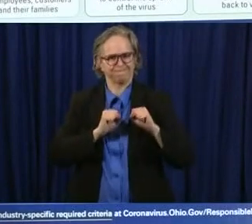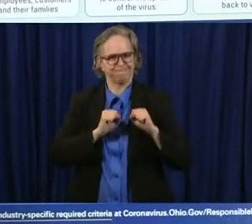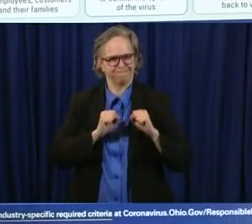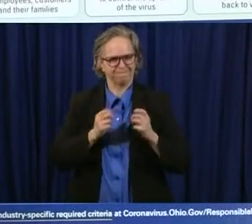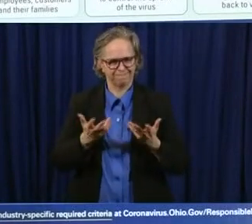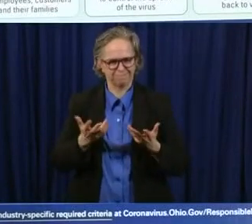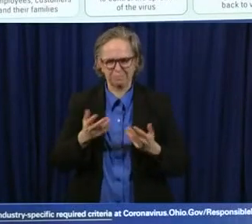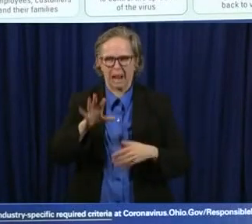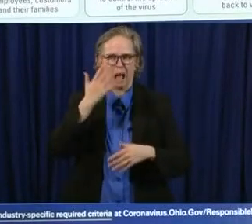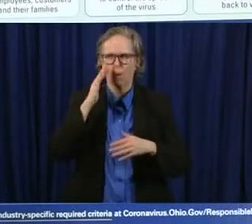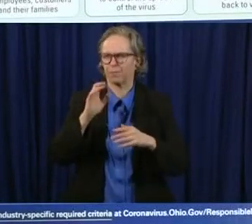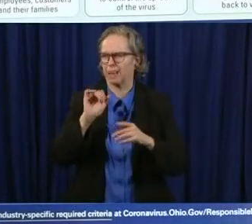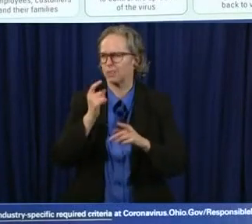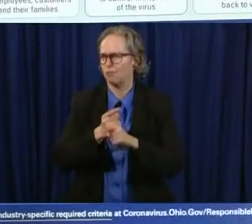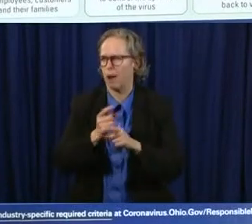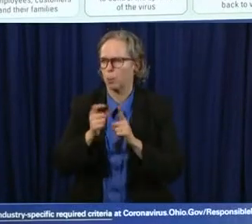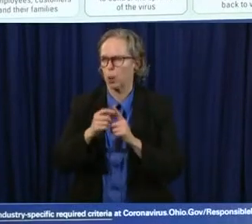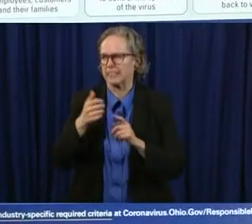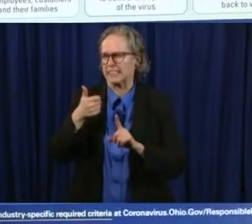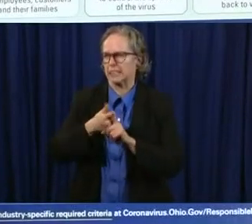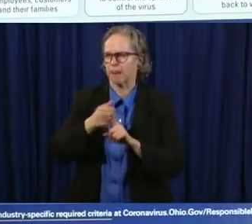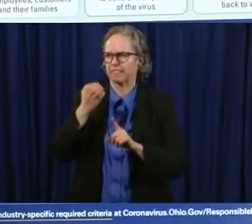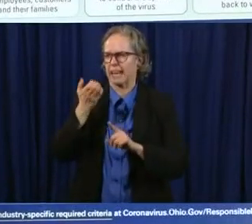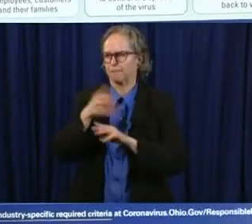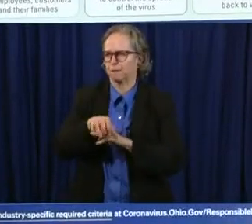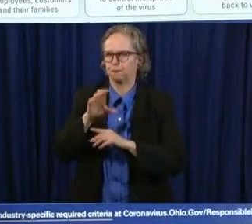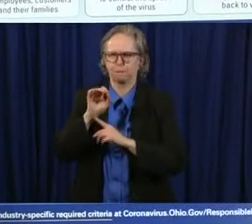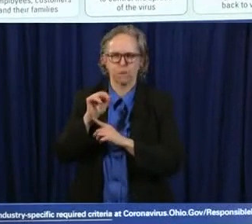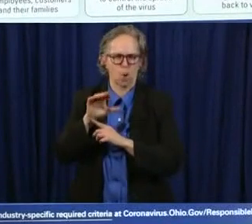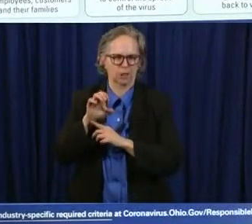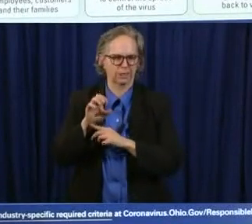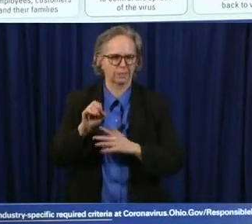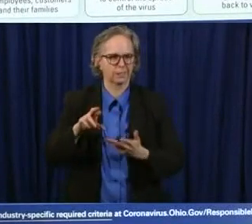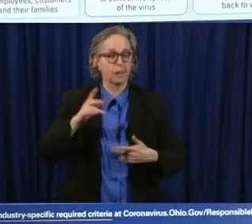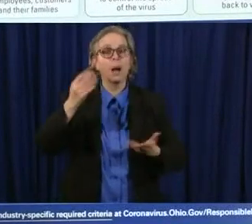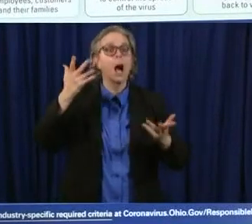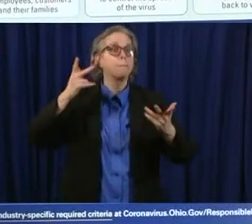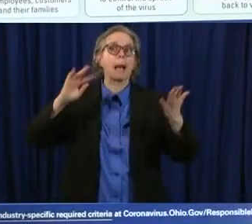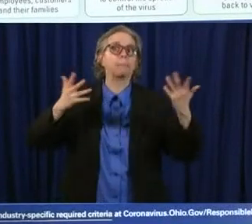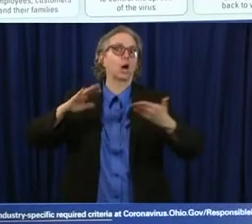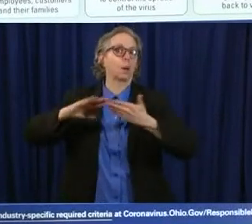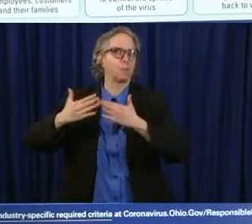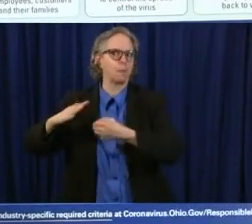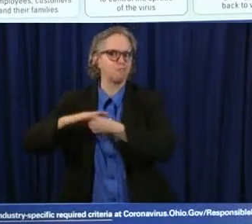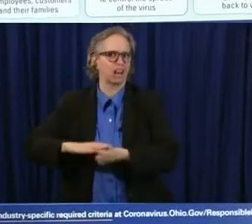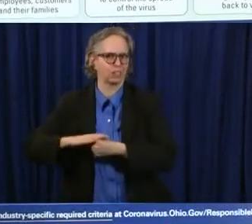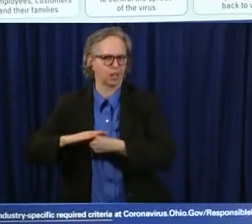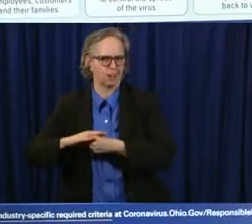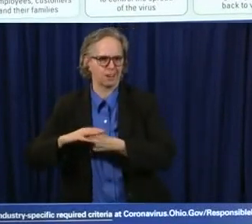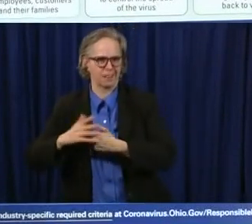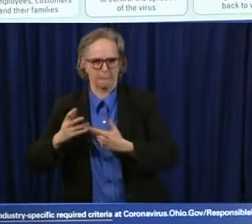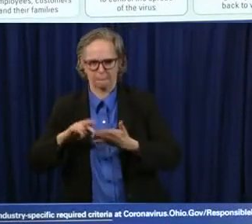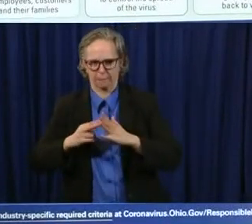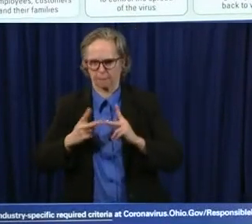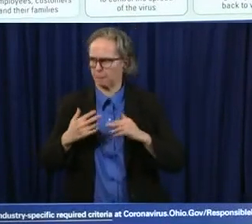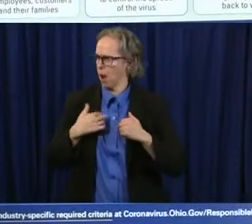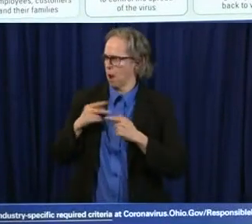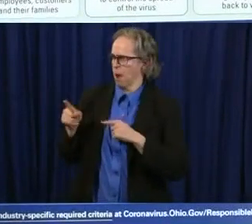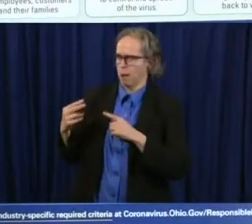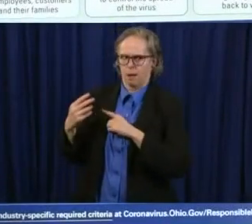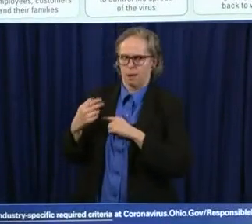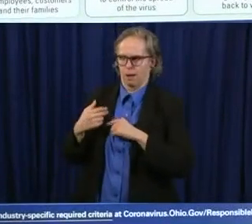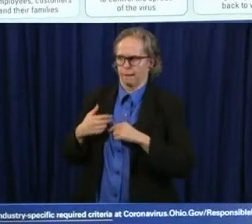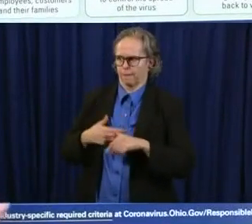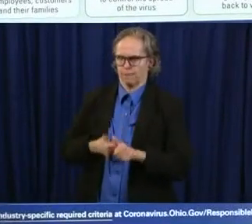guess but but there's going to be i think community pressure to make sure that people um you know provide a safe place